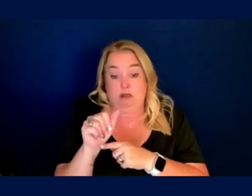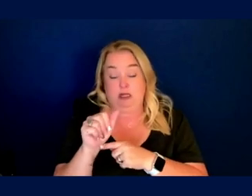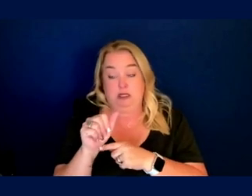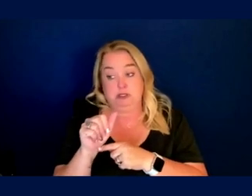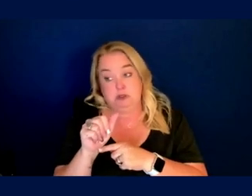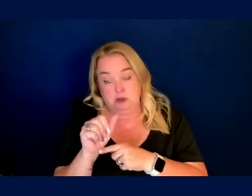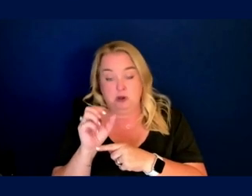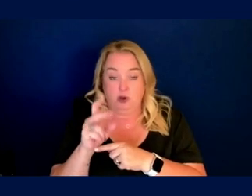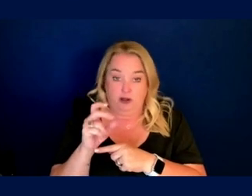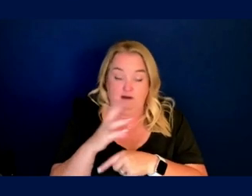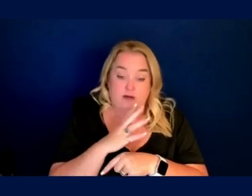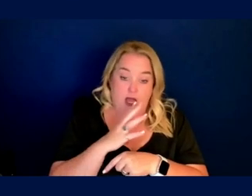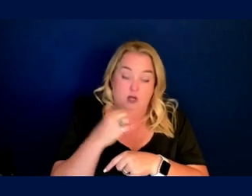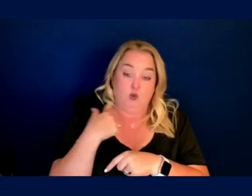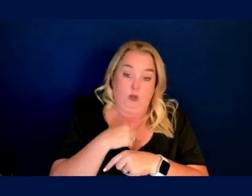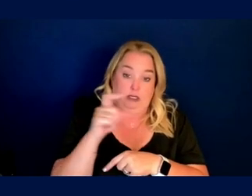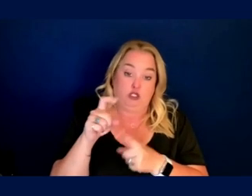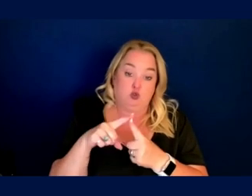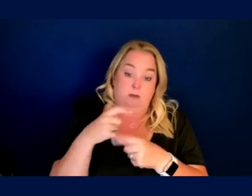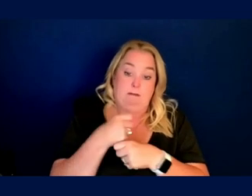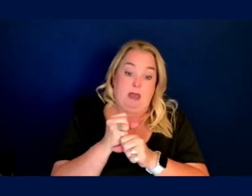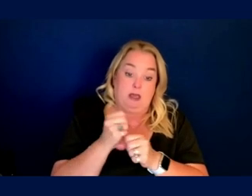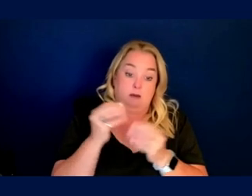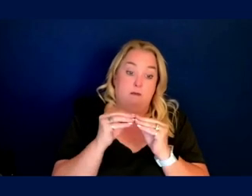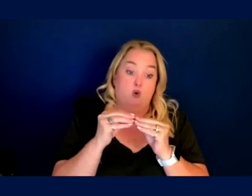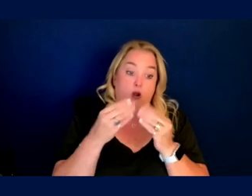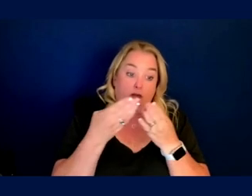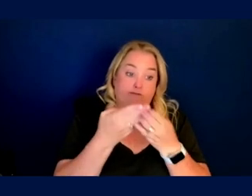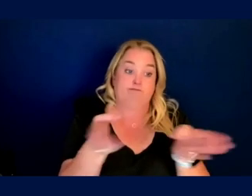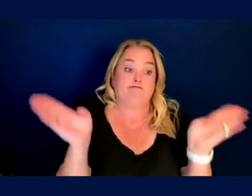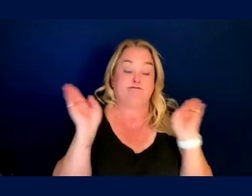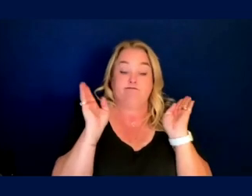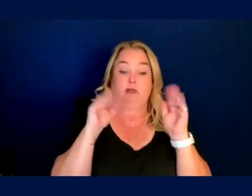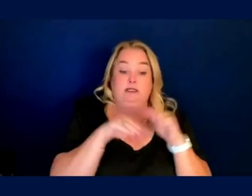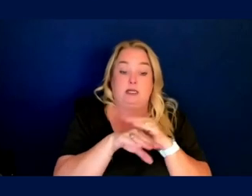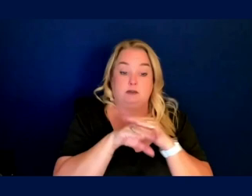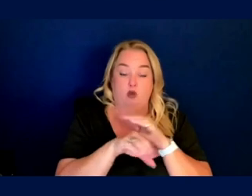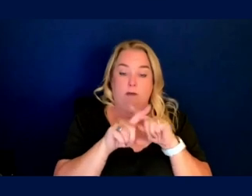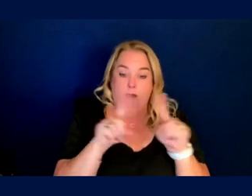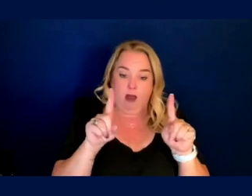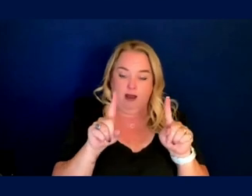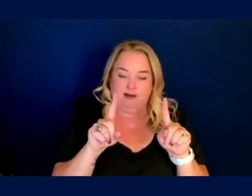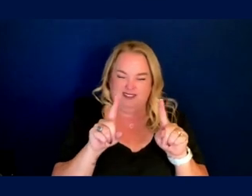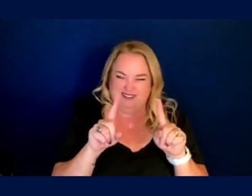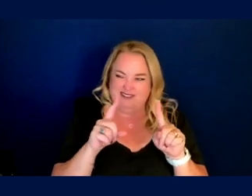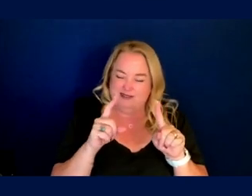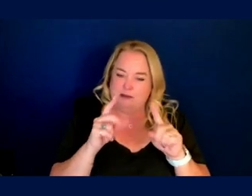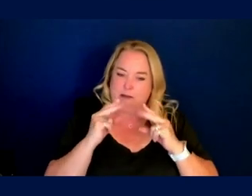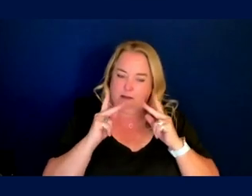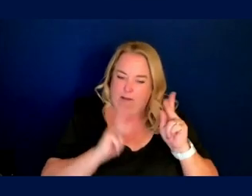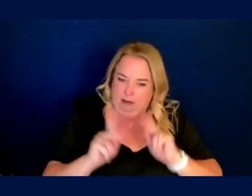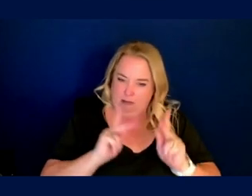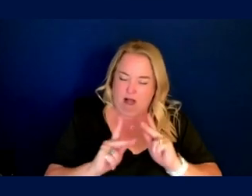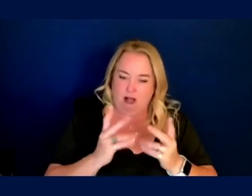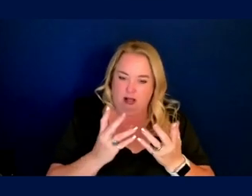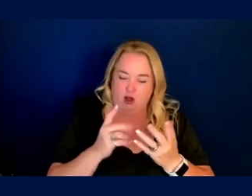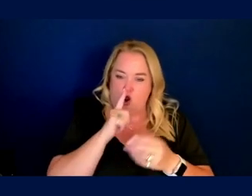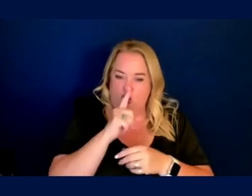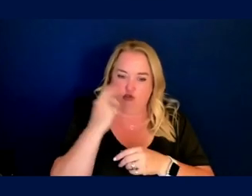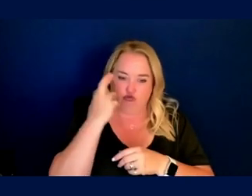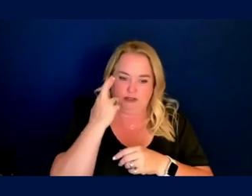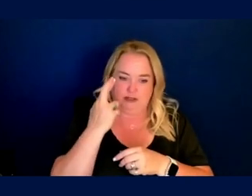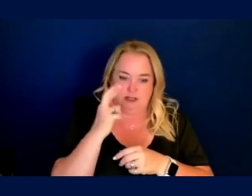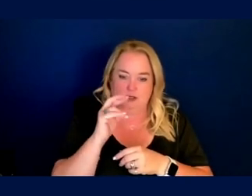having to make things universally accessible. Okay. But humanity is the reason. You know, anyone who wants to study this,